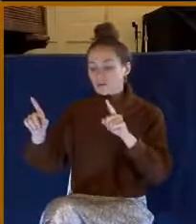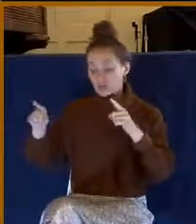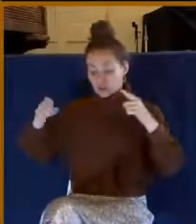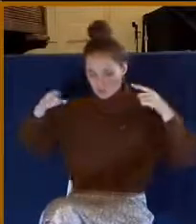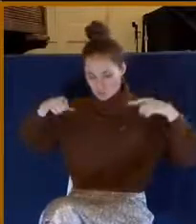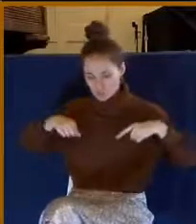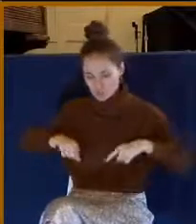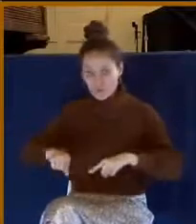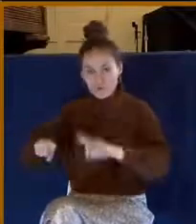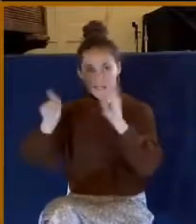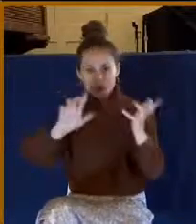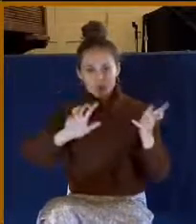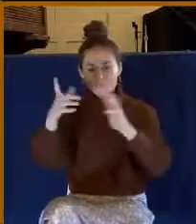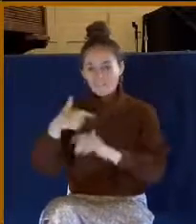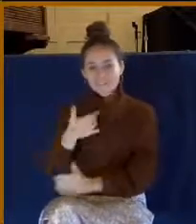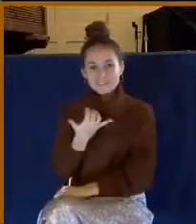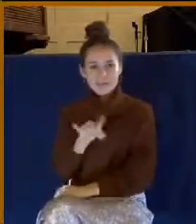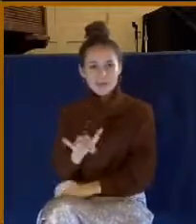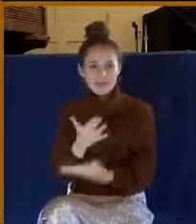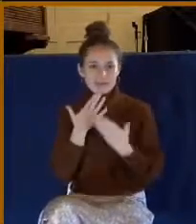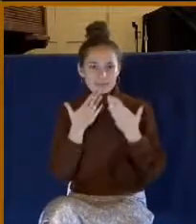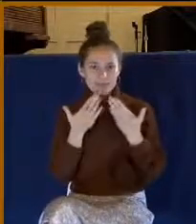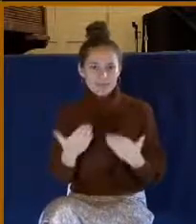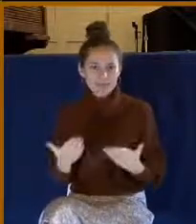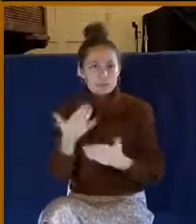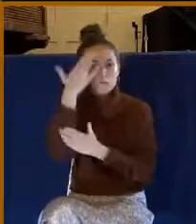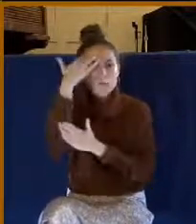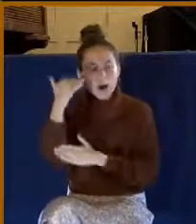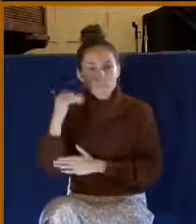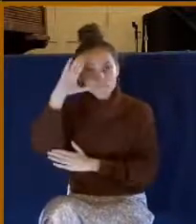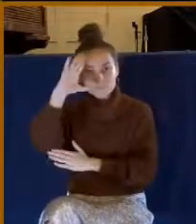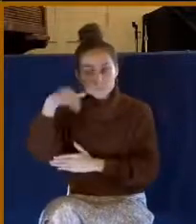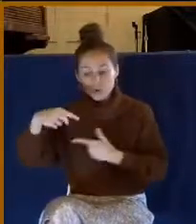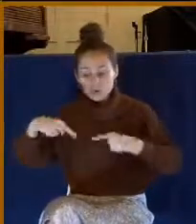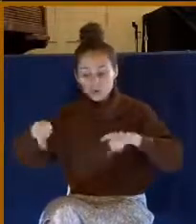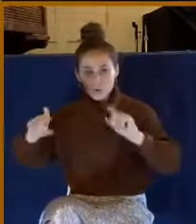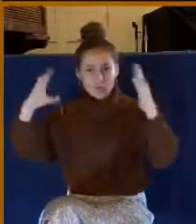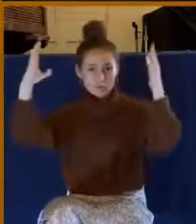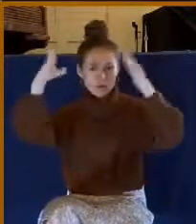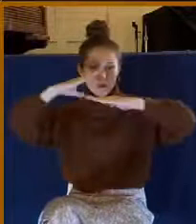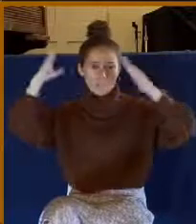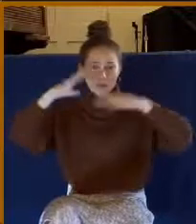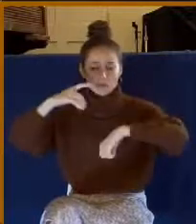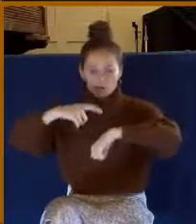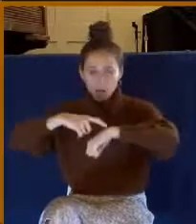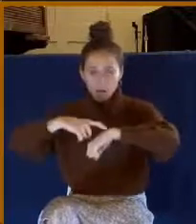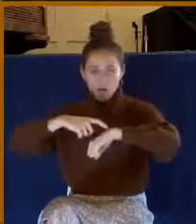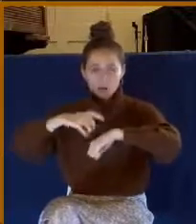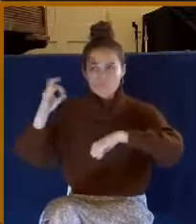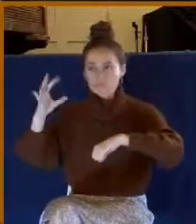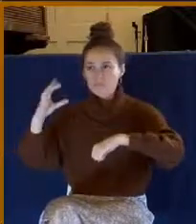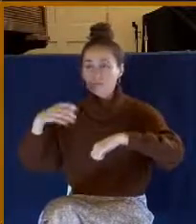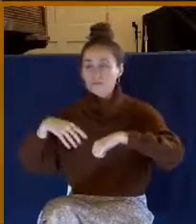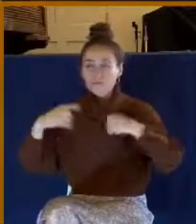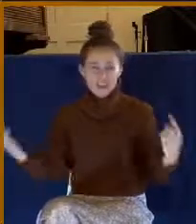but I'm thankful in it. Because I know that even in those troublesome times, even in those painful experiences